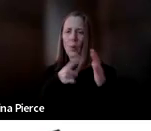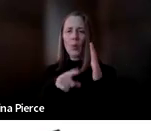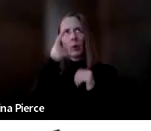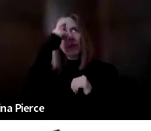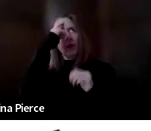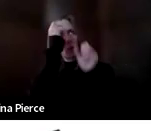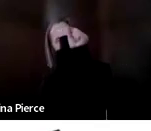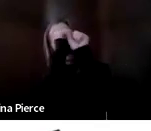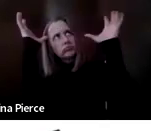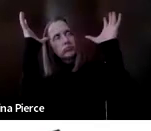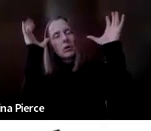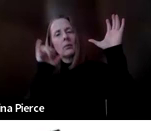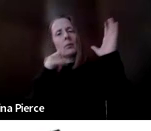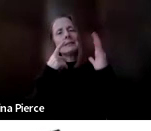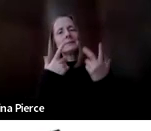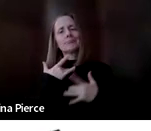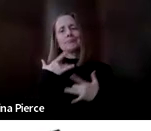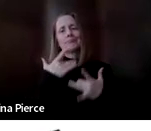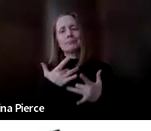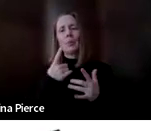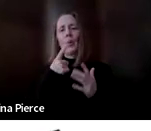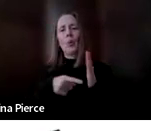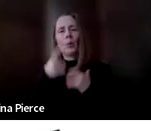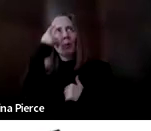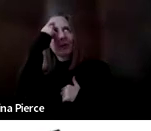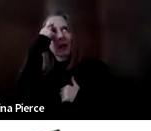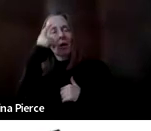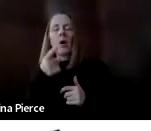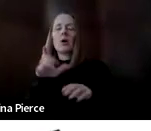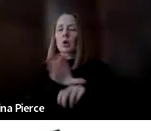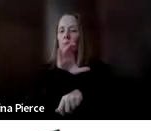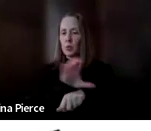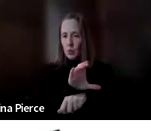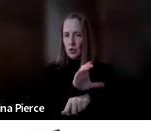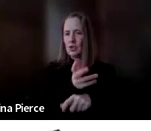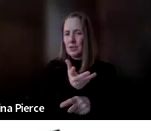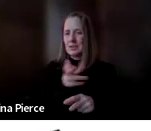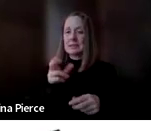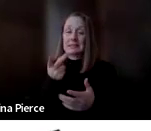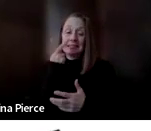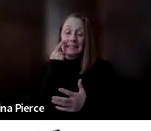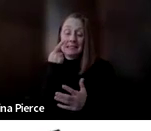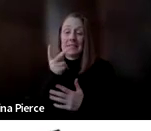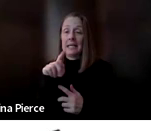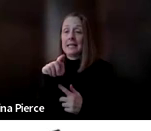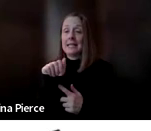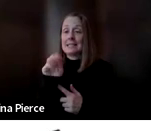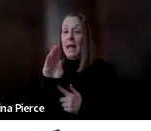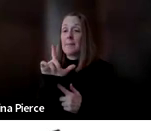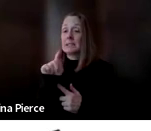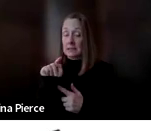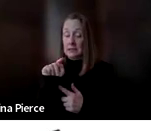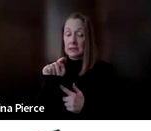we talk about AAC. That's typically a computer based system. Oftentimes we see them in tablets nowadays. They usually have